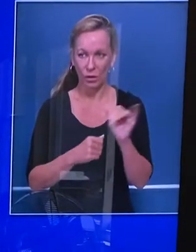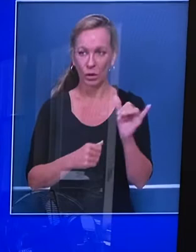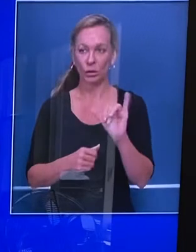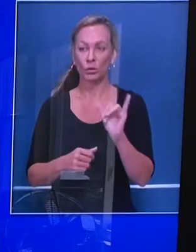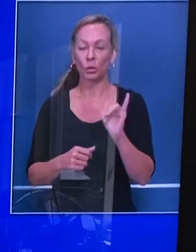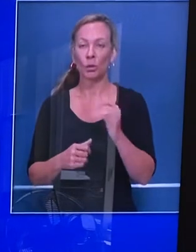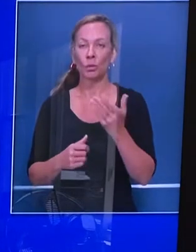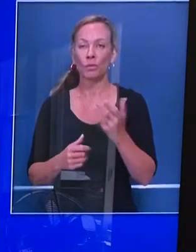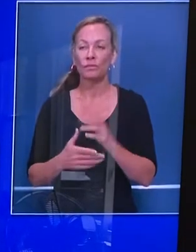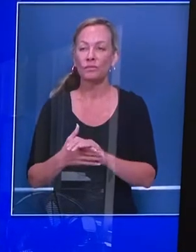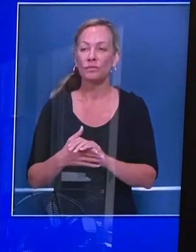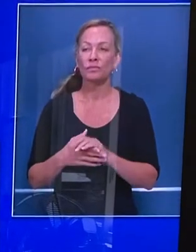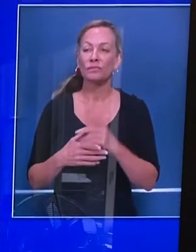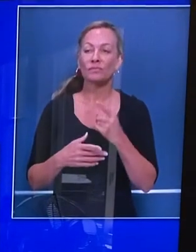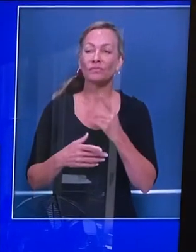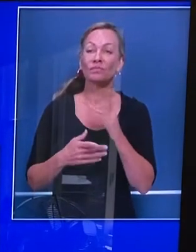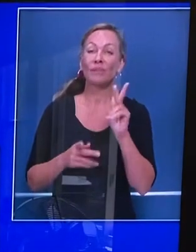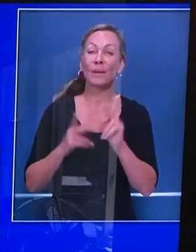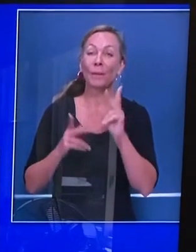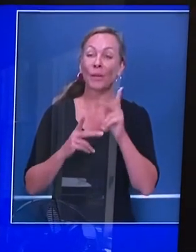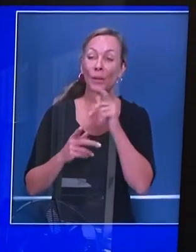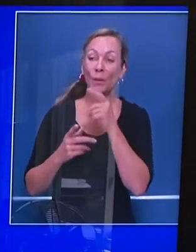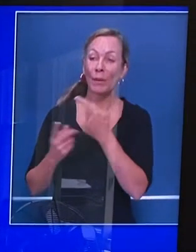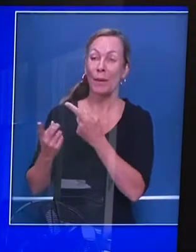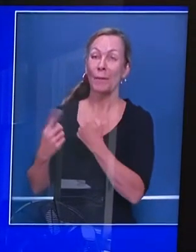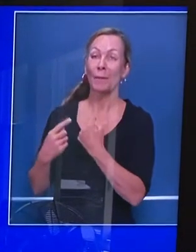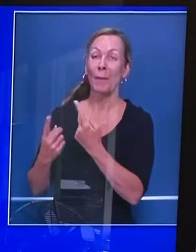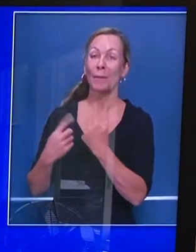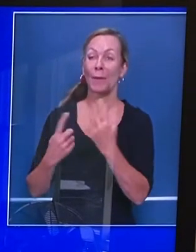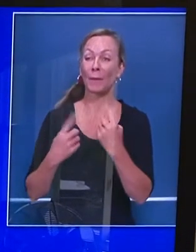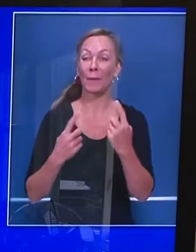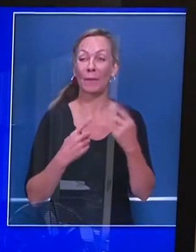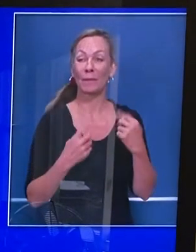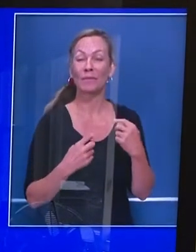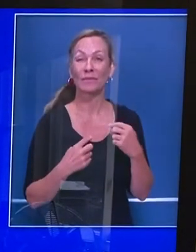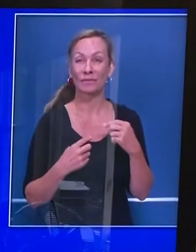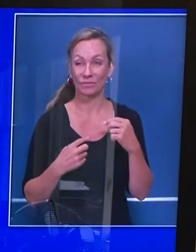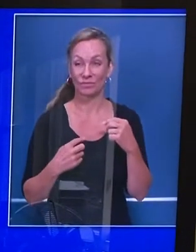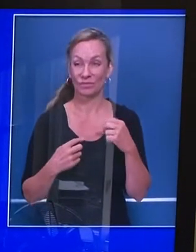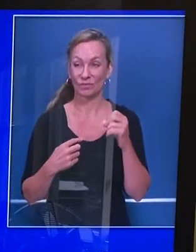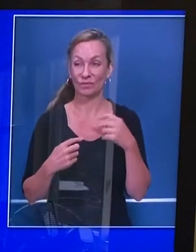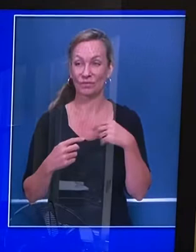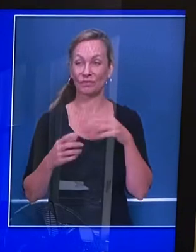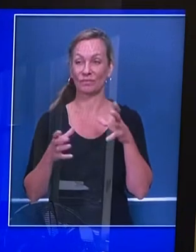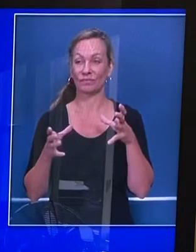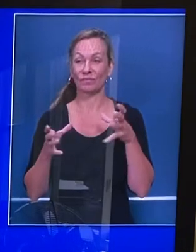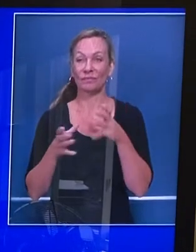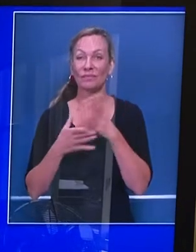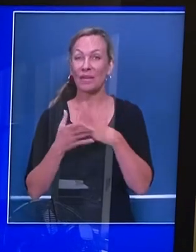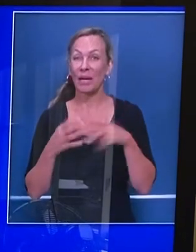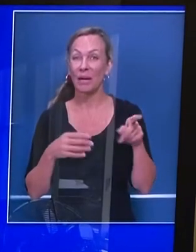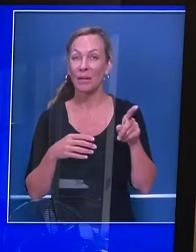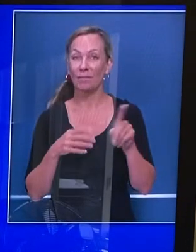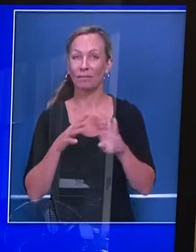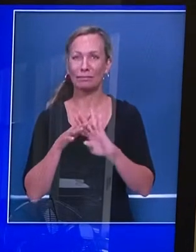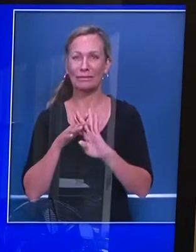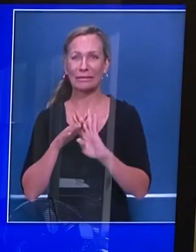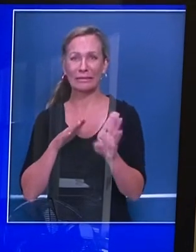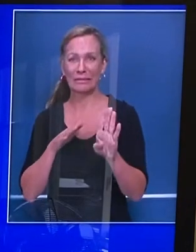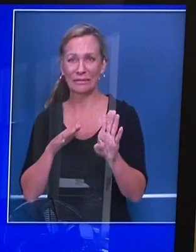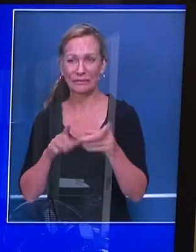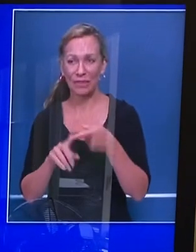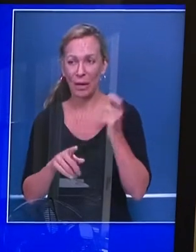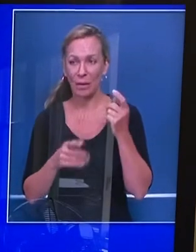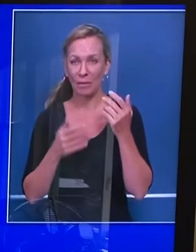of people that have been evacuated are no longer being evacuated into those congregate shelters. They're being